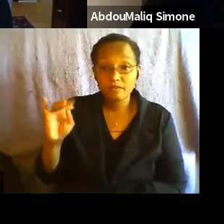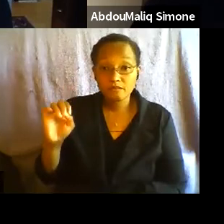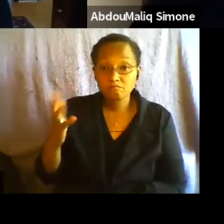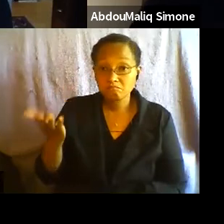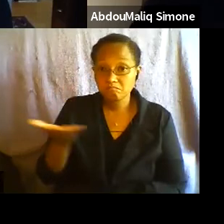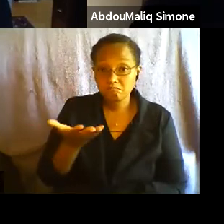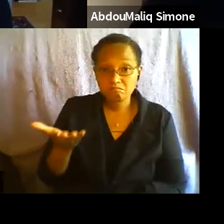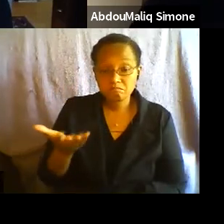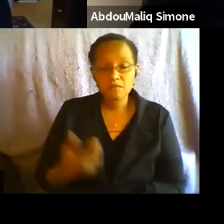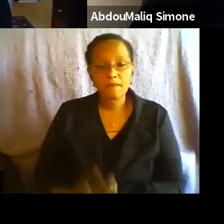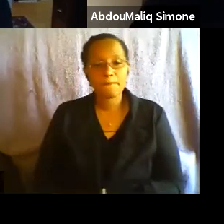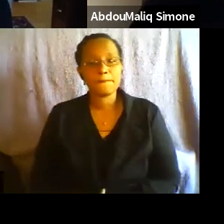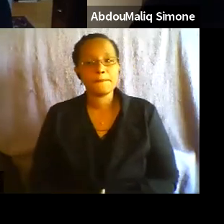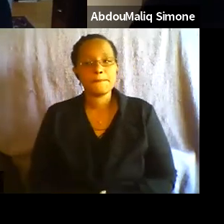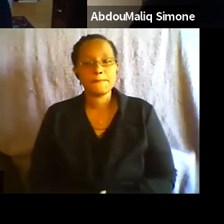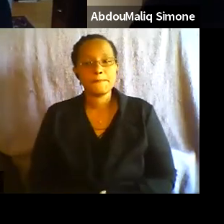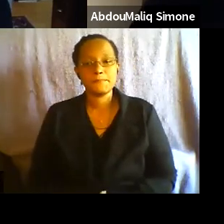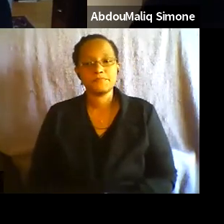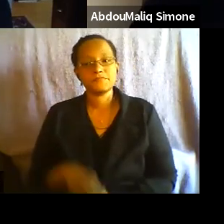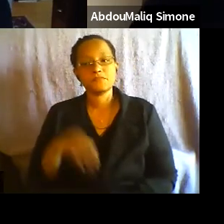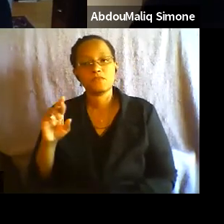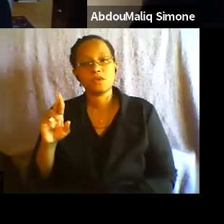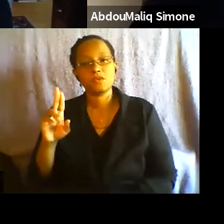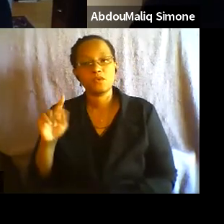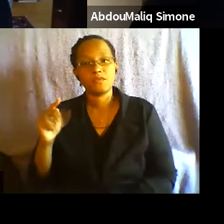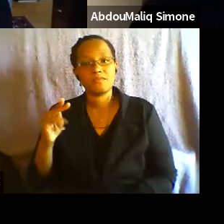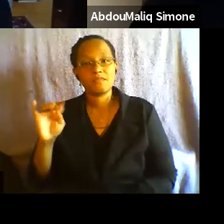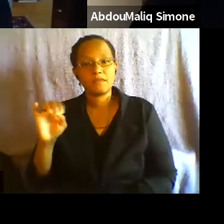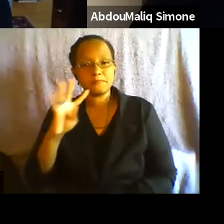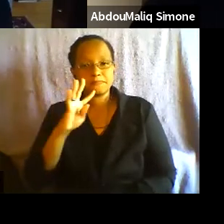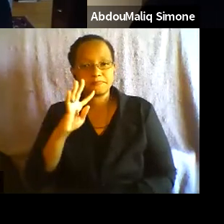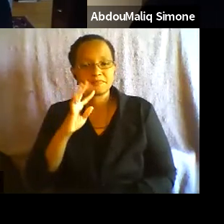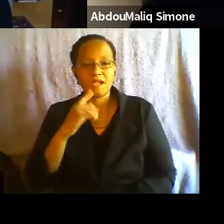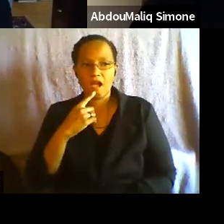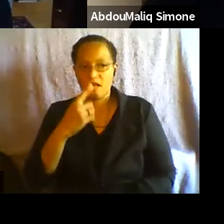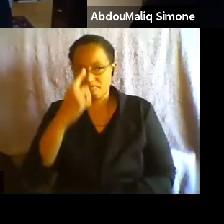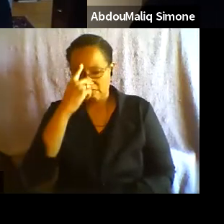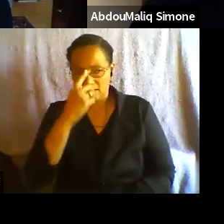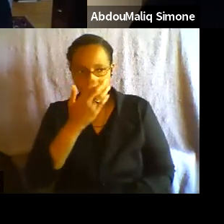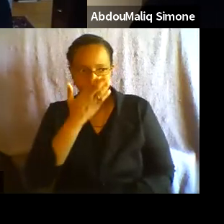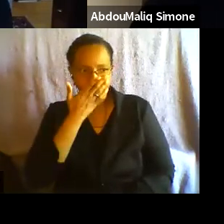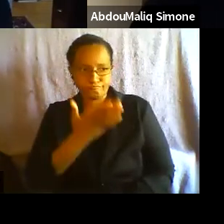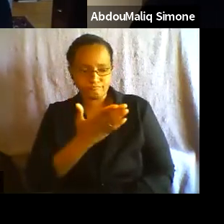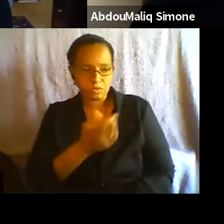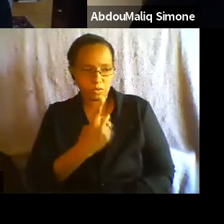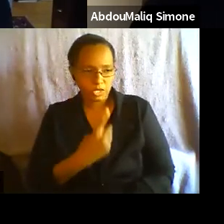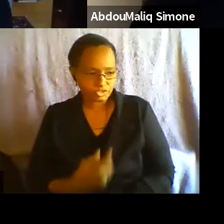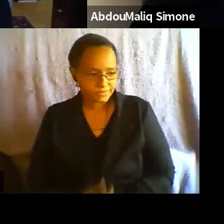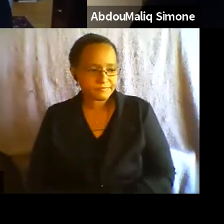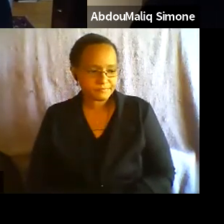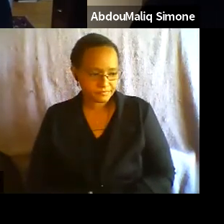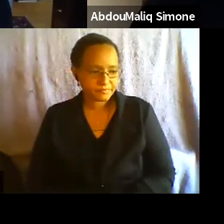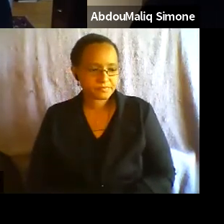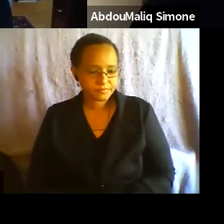Sure. Um, I think, I think it's a great question. And, uh, my one